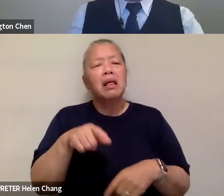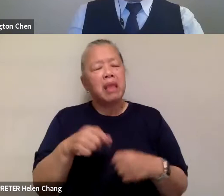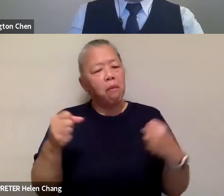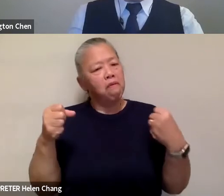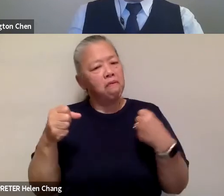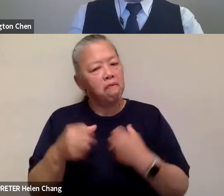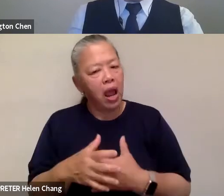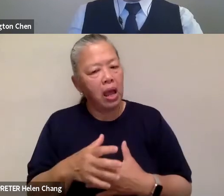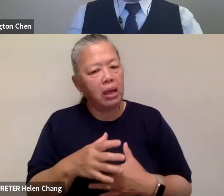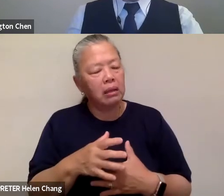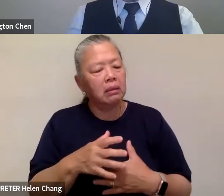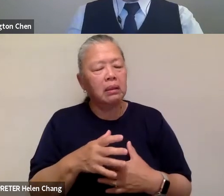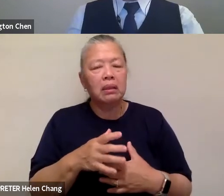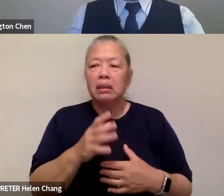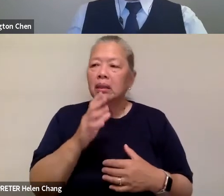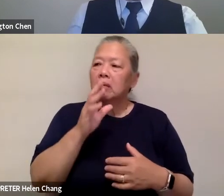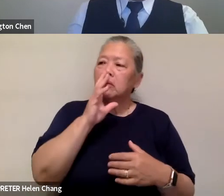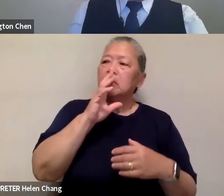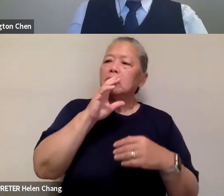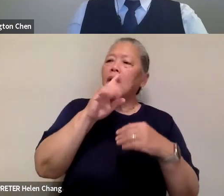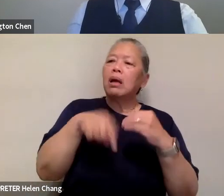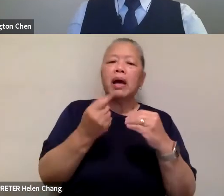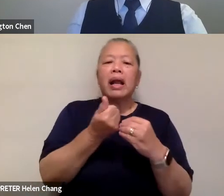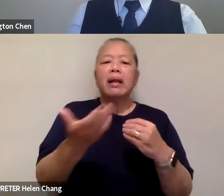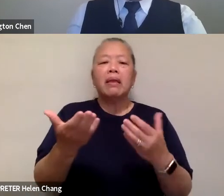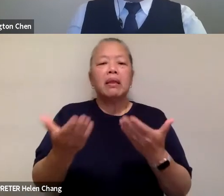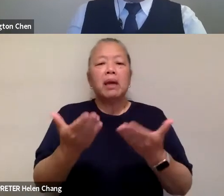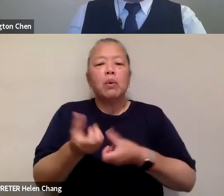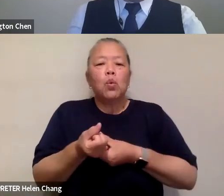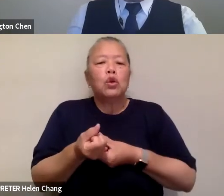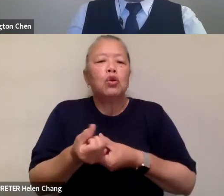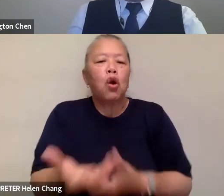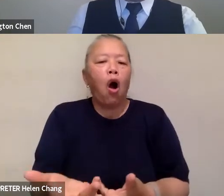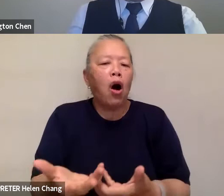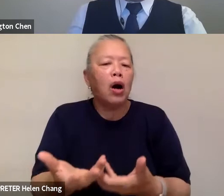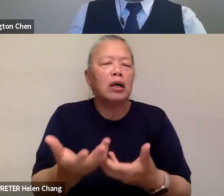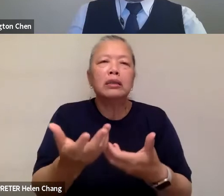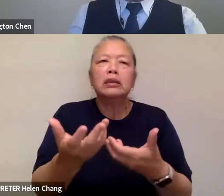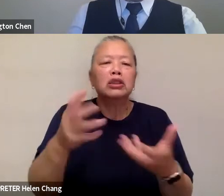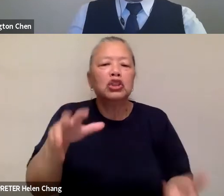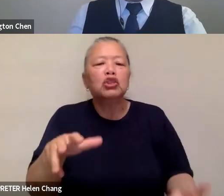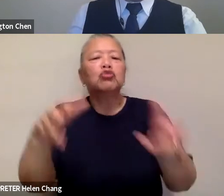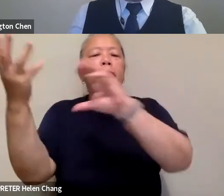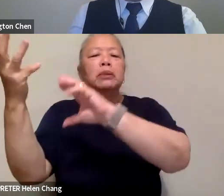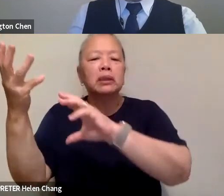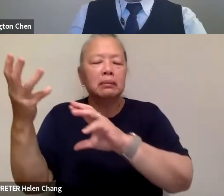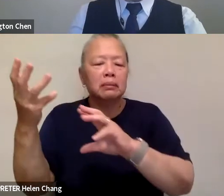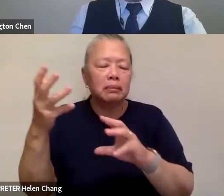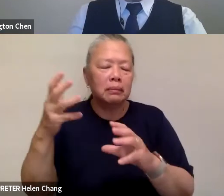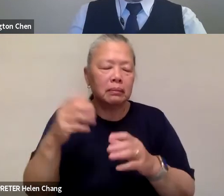with with with anything that could potentially cause disruption. And I think I